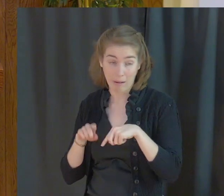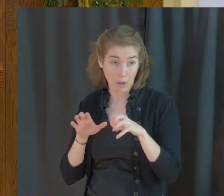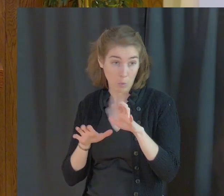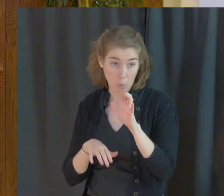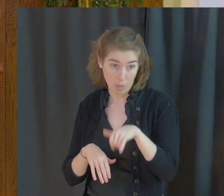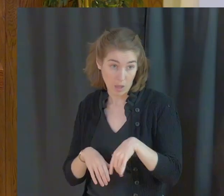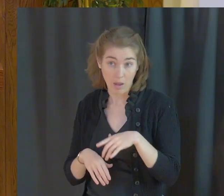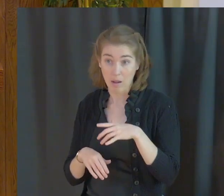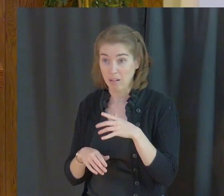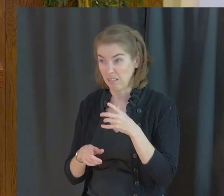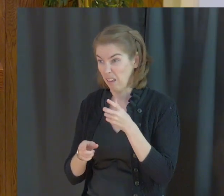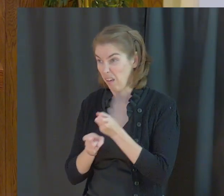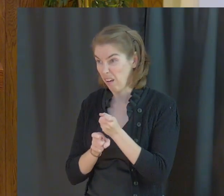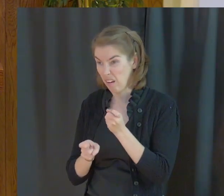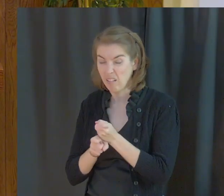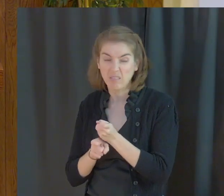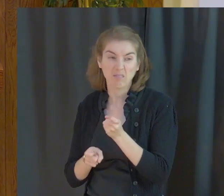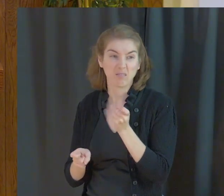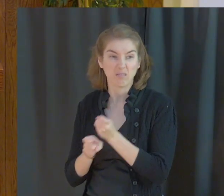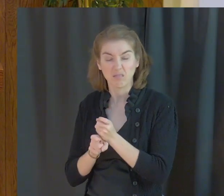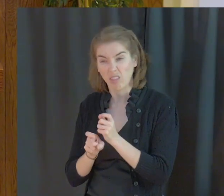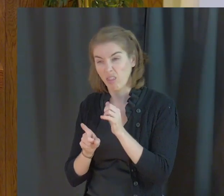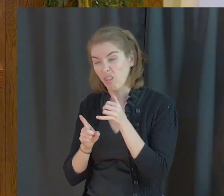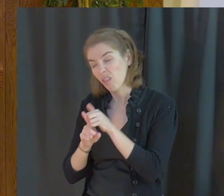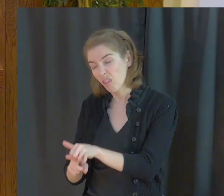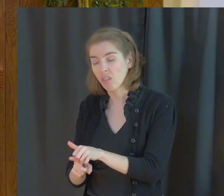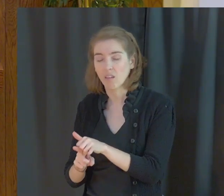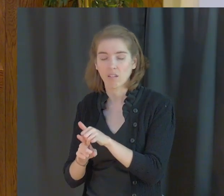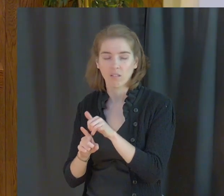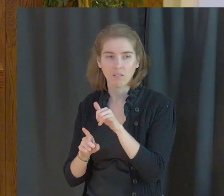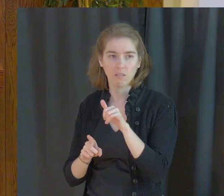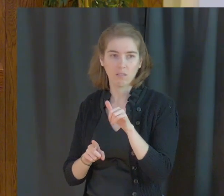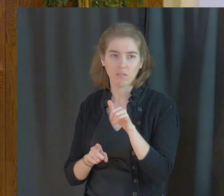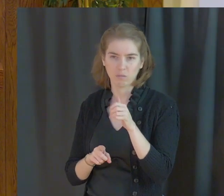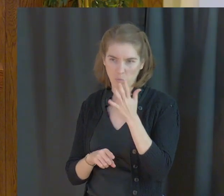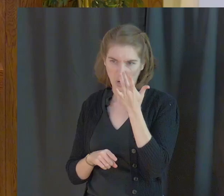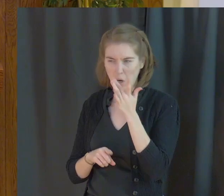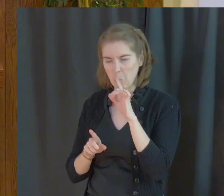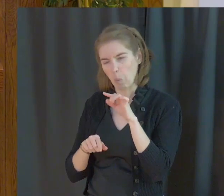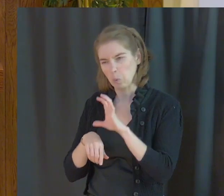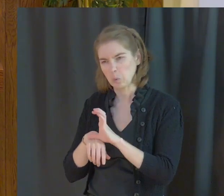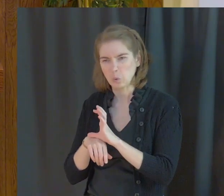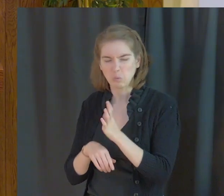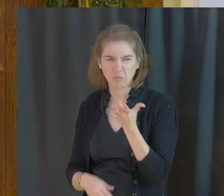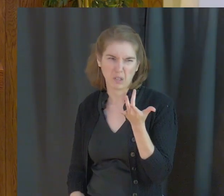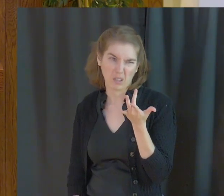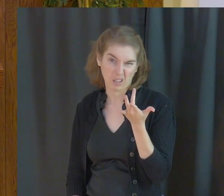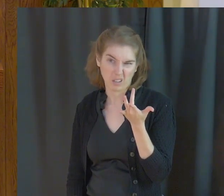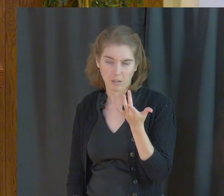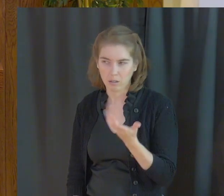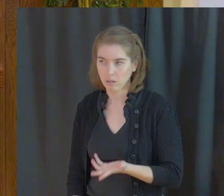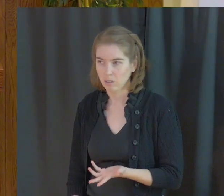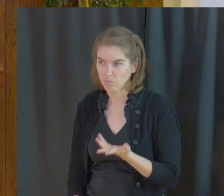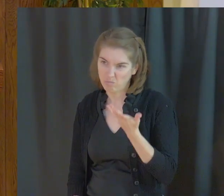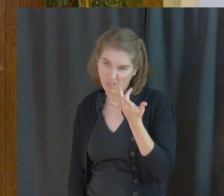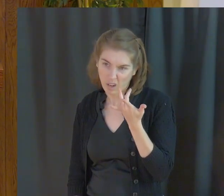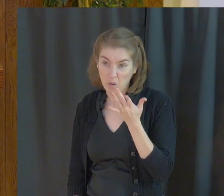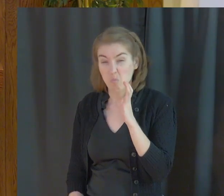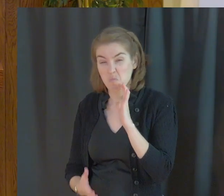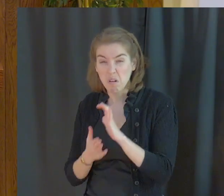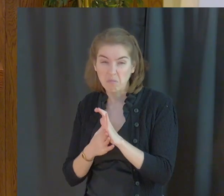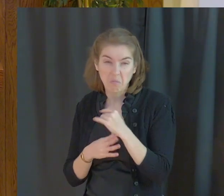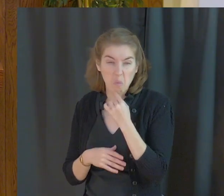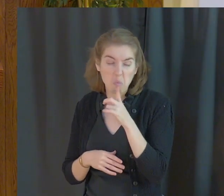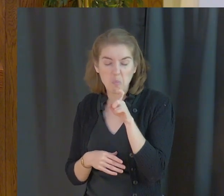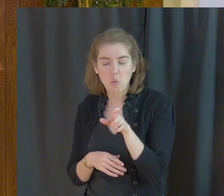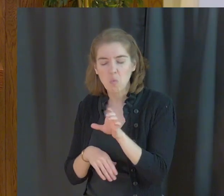you're laughed at, sneered at, made fun of. Why are you going to church? Your wife make you go to church?